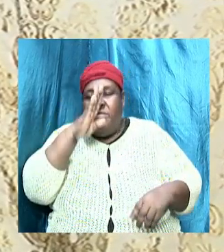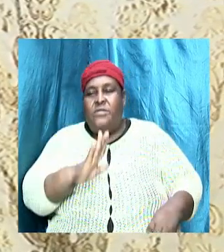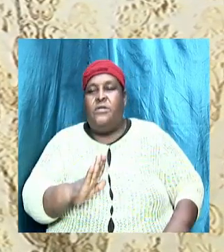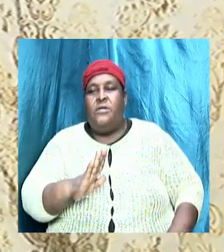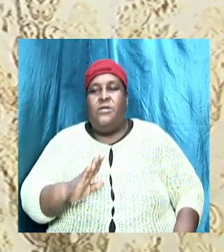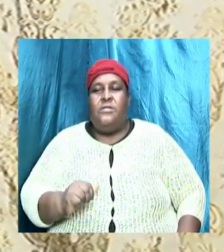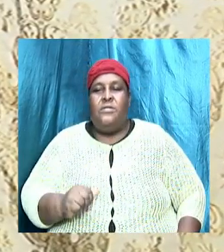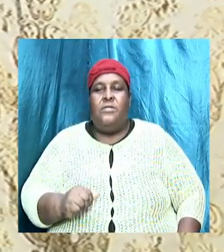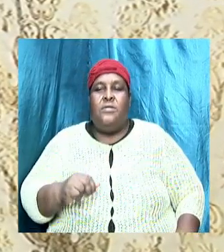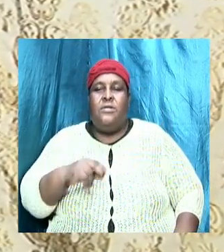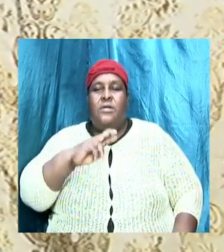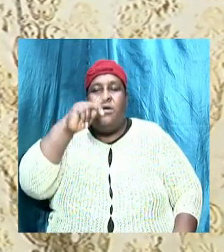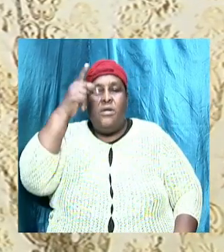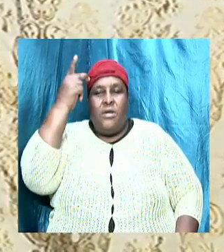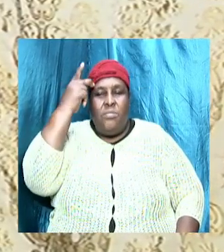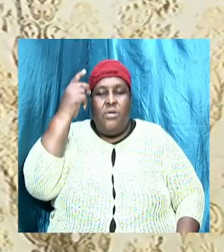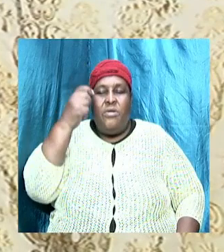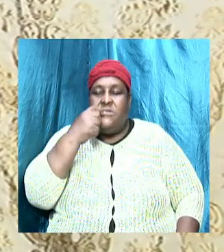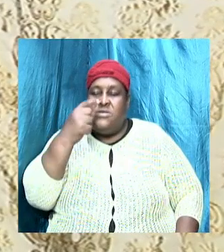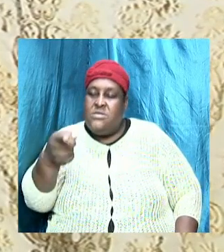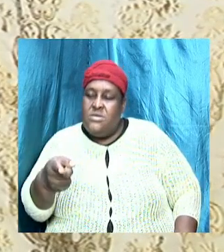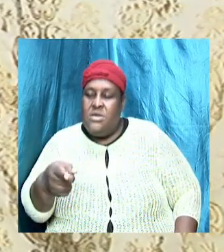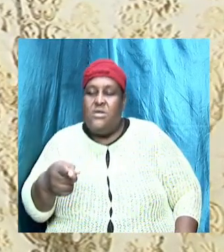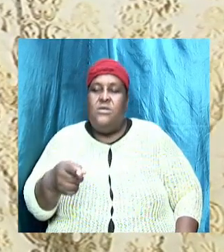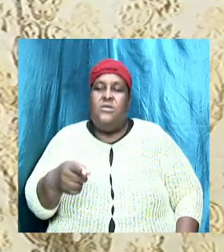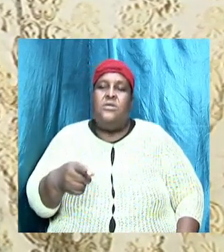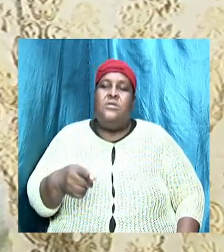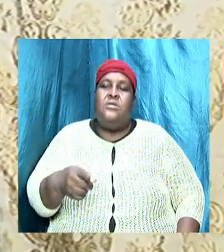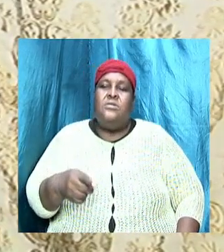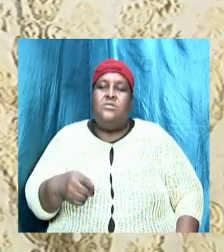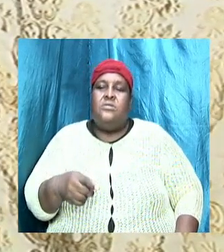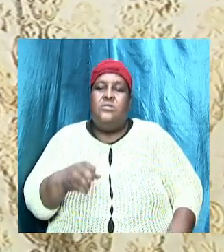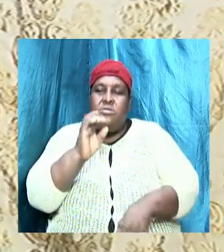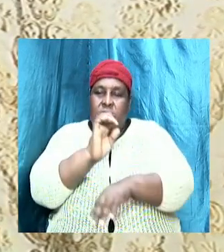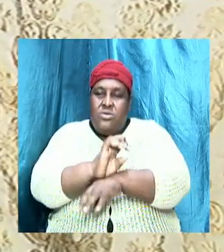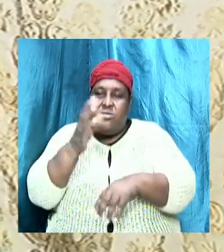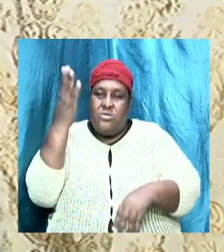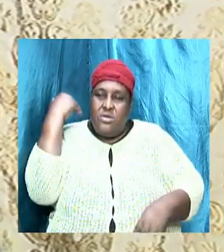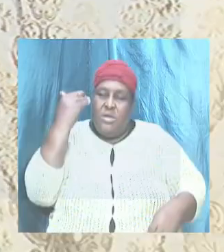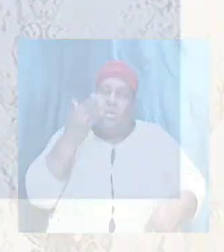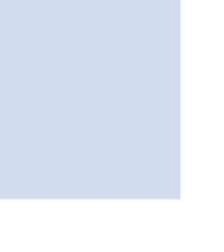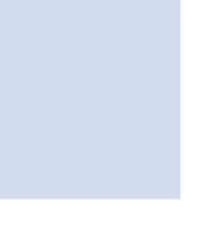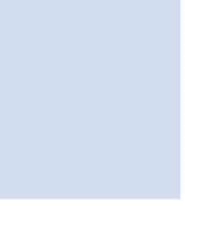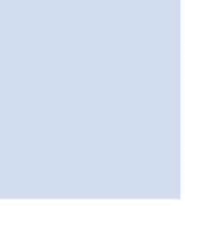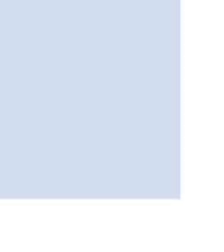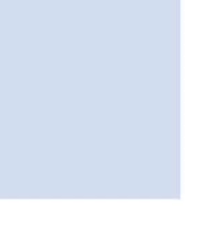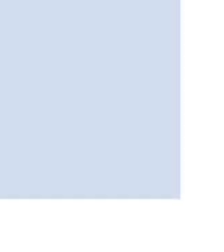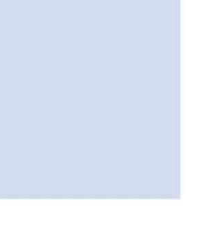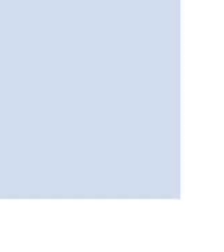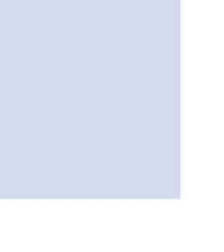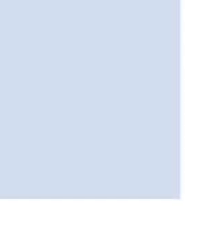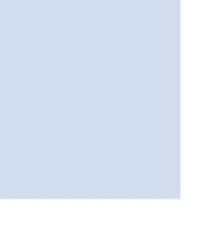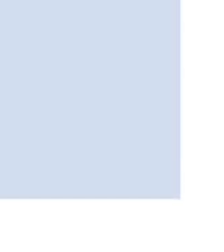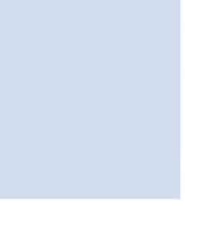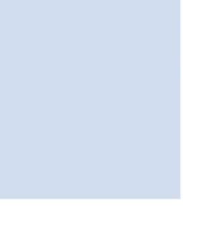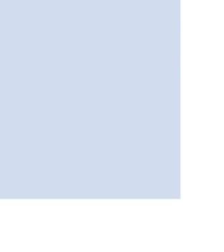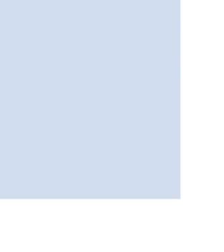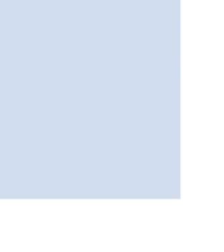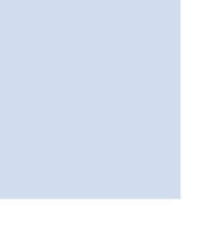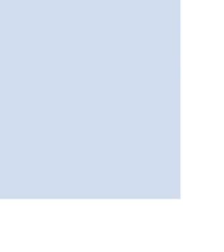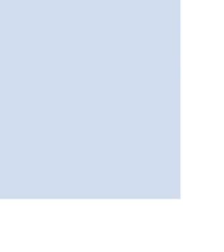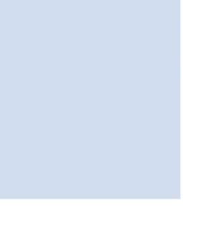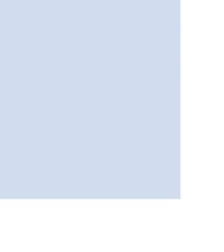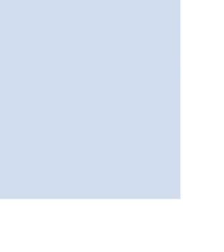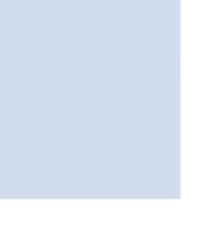And Paul said to the Thessalonians that, Look here, we thank God that you receive the doctrine that we